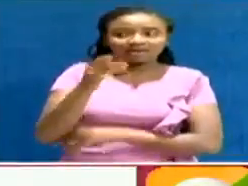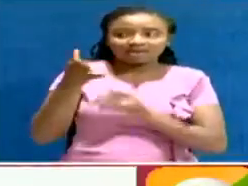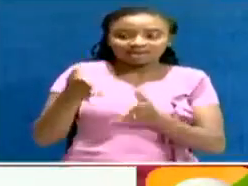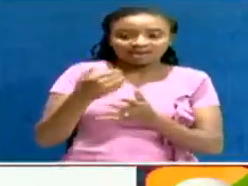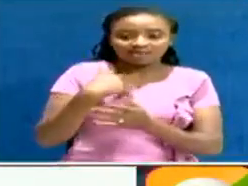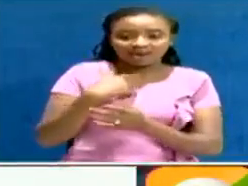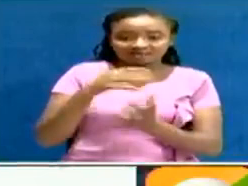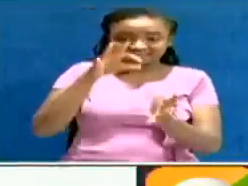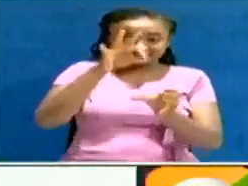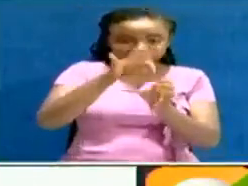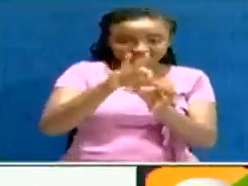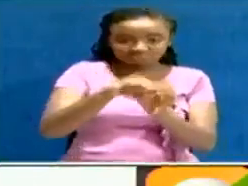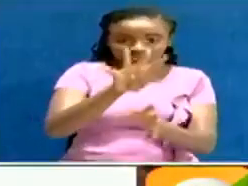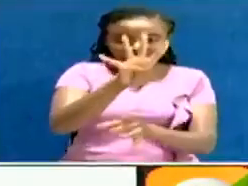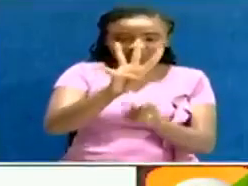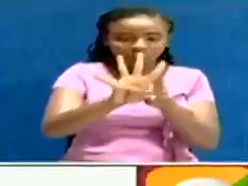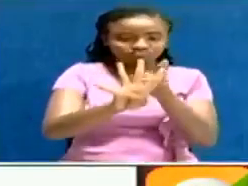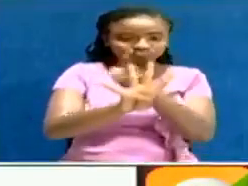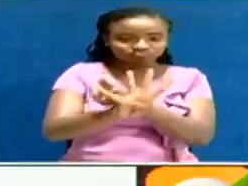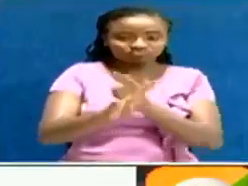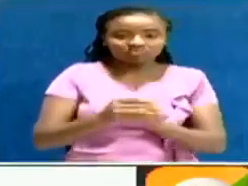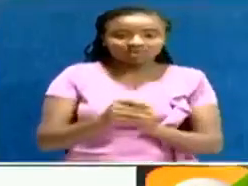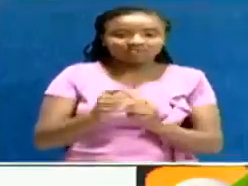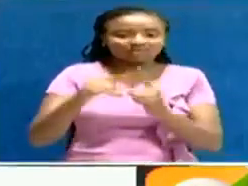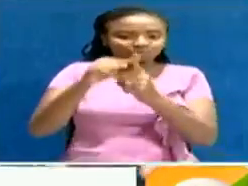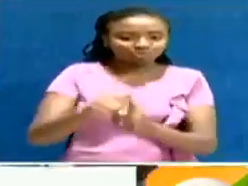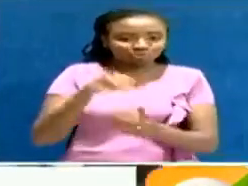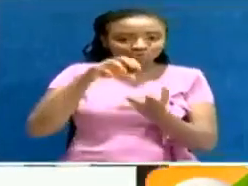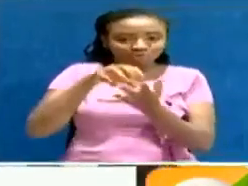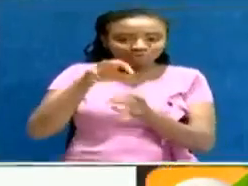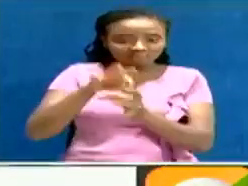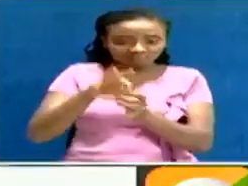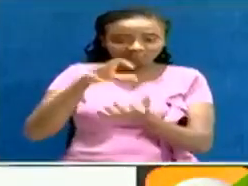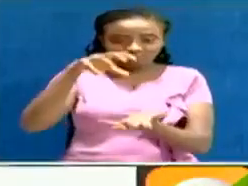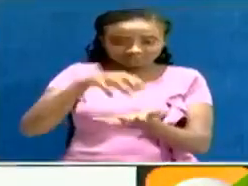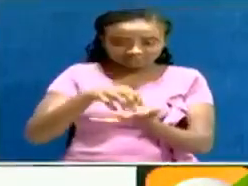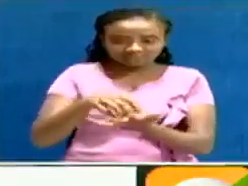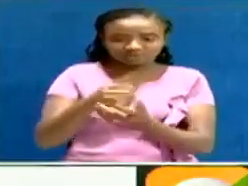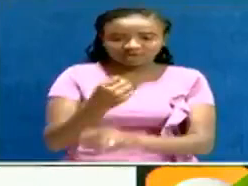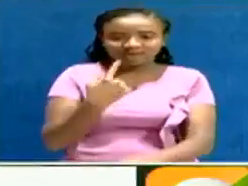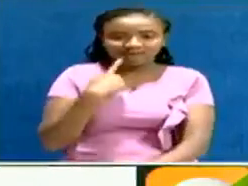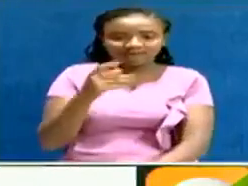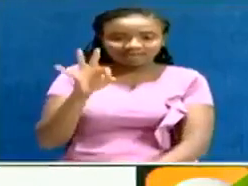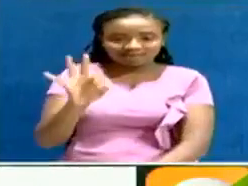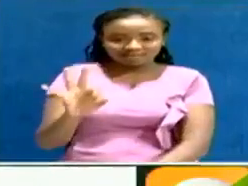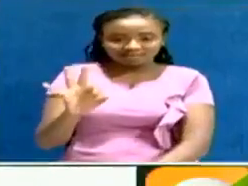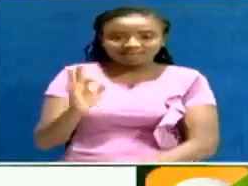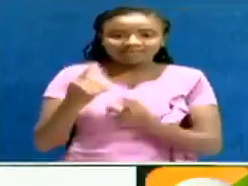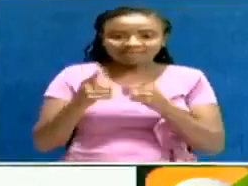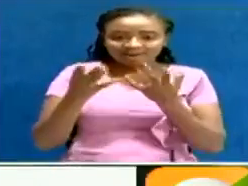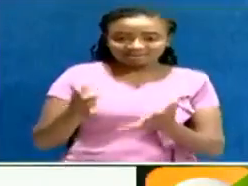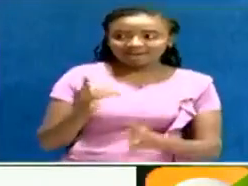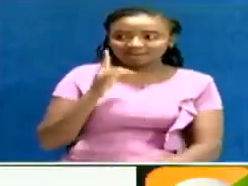four polling sessions so far reporting out of 103. And so far, Oroa Teresi Abitutu, who was vying on a UDA ticket,